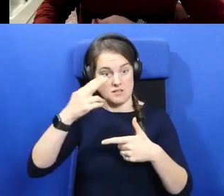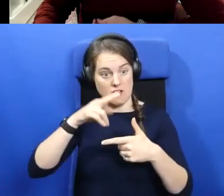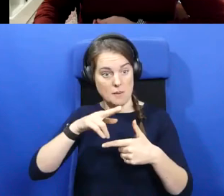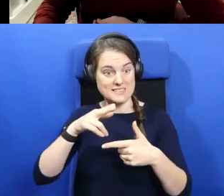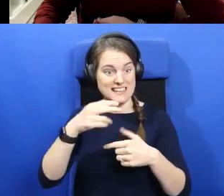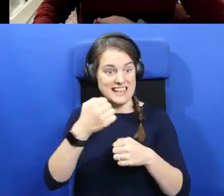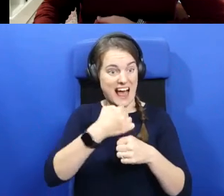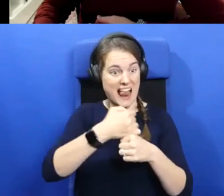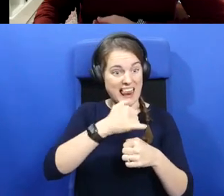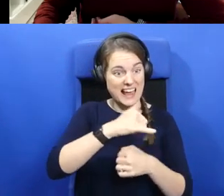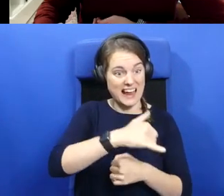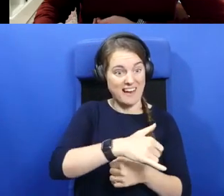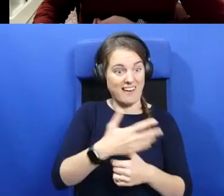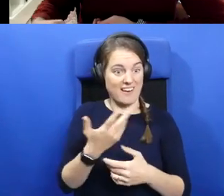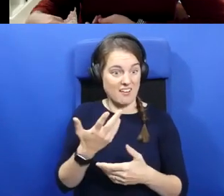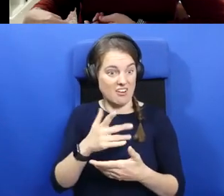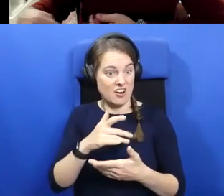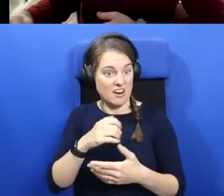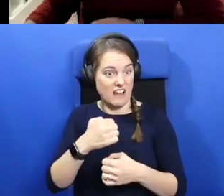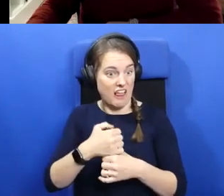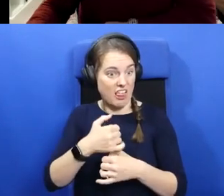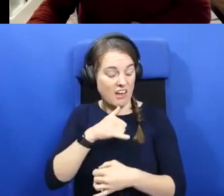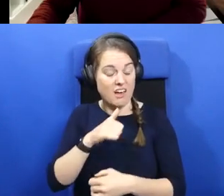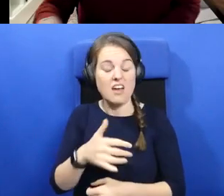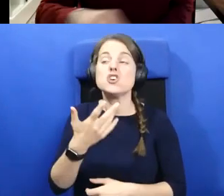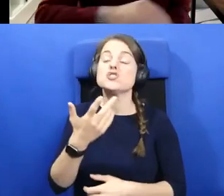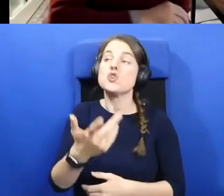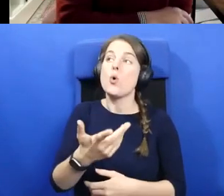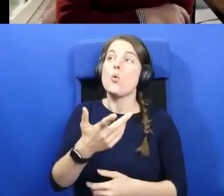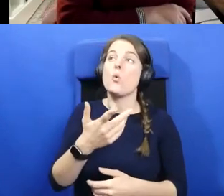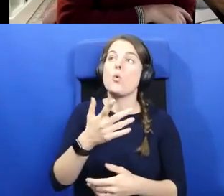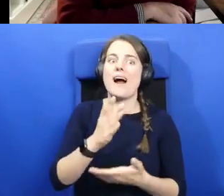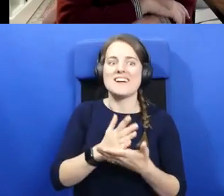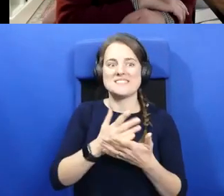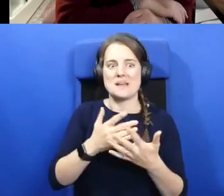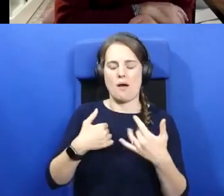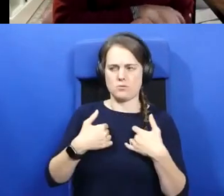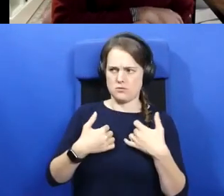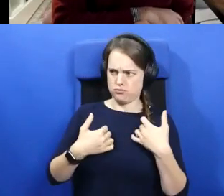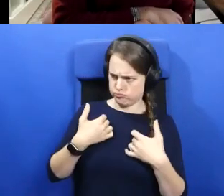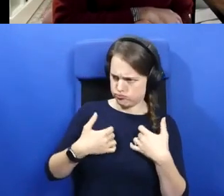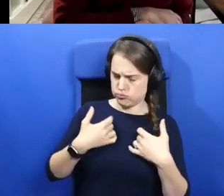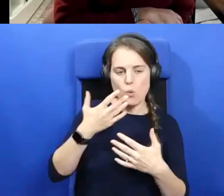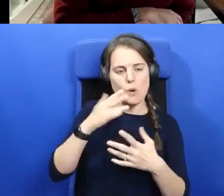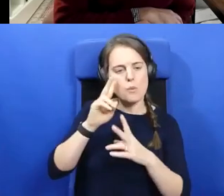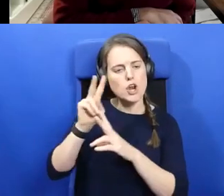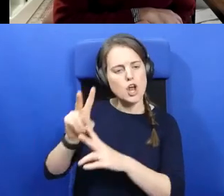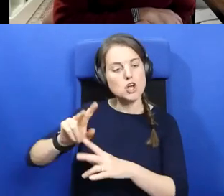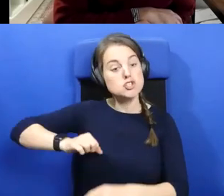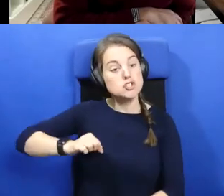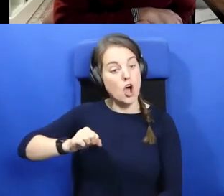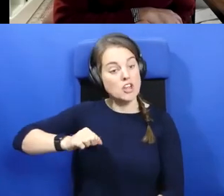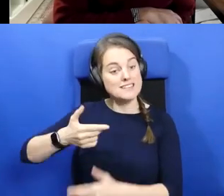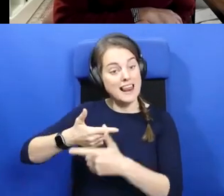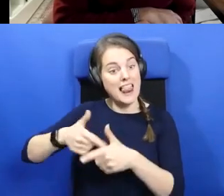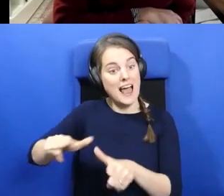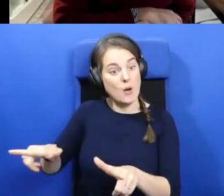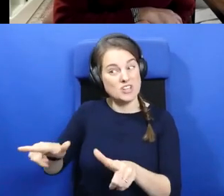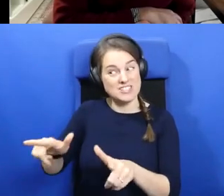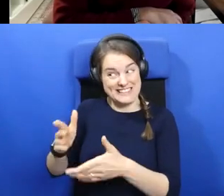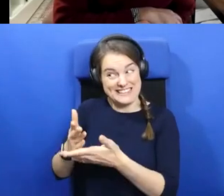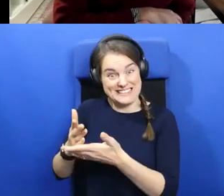And also one of the things I really fascinated me when I discovered, when we look at the Scots language, of course, it's Gaelic,